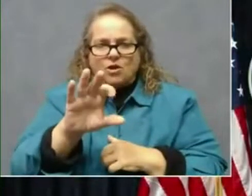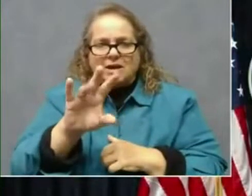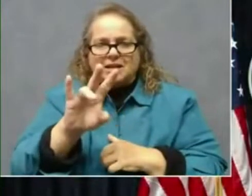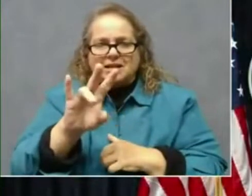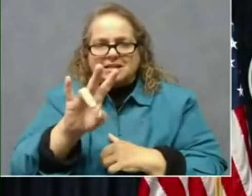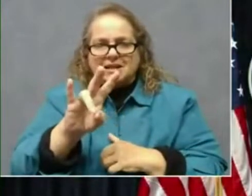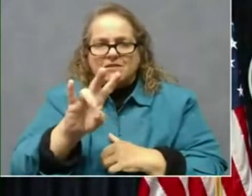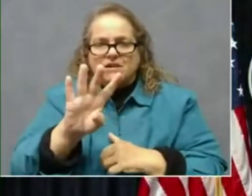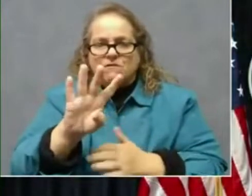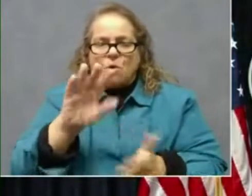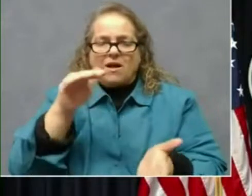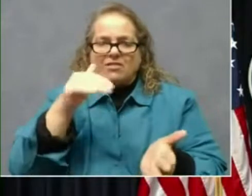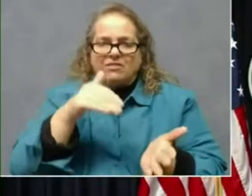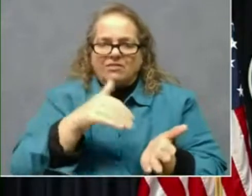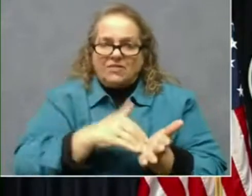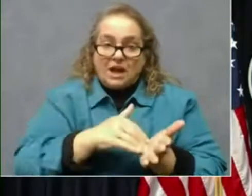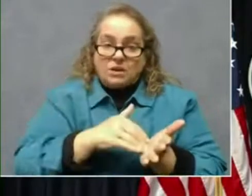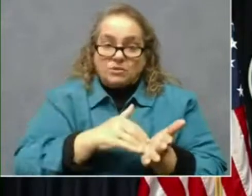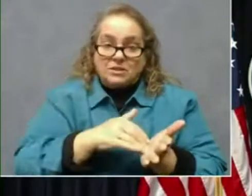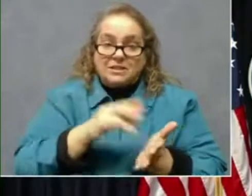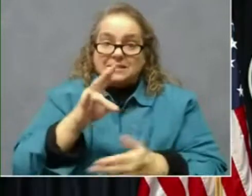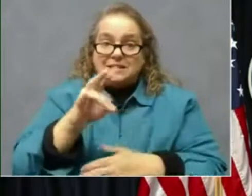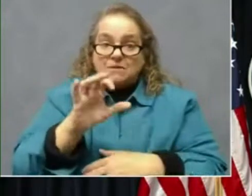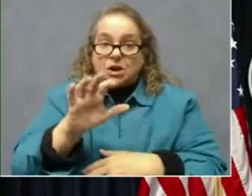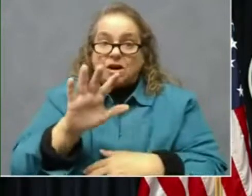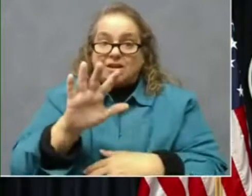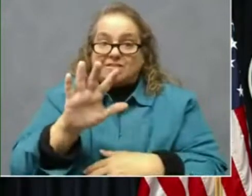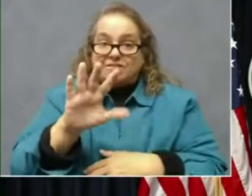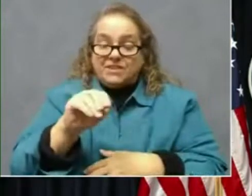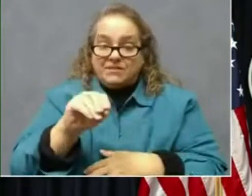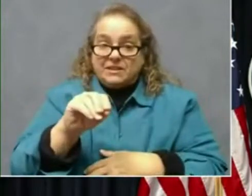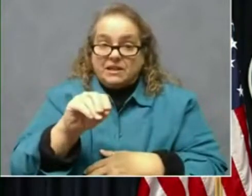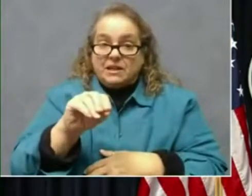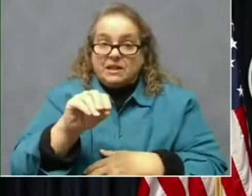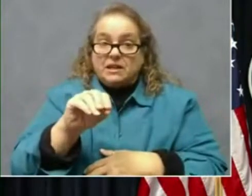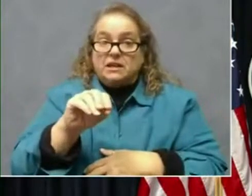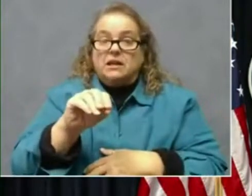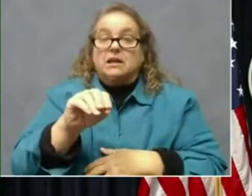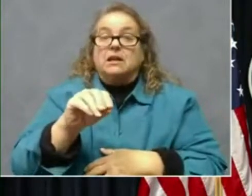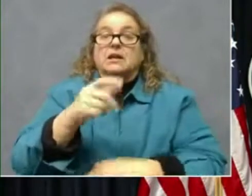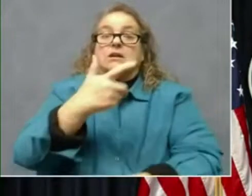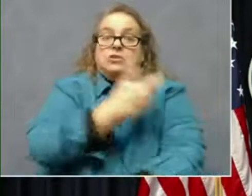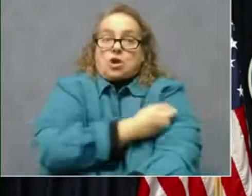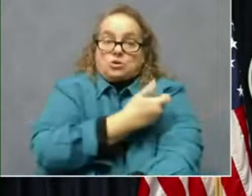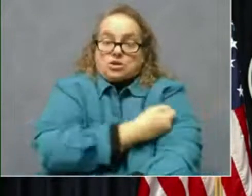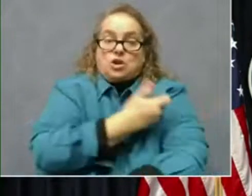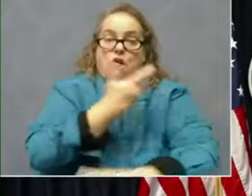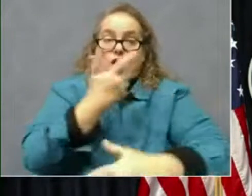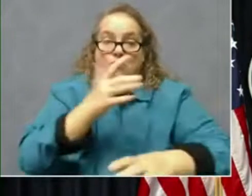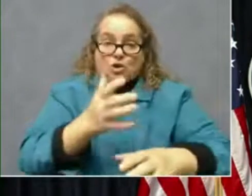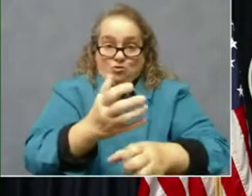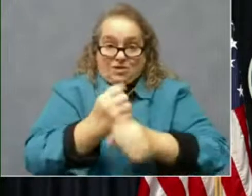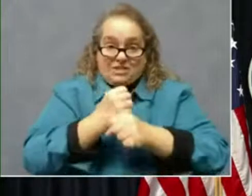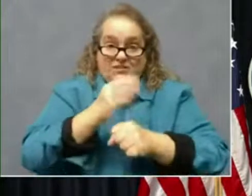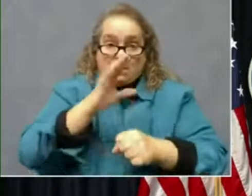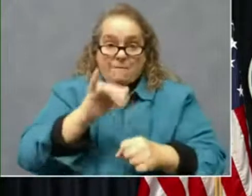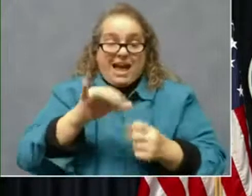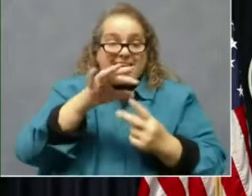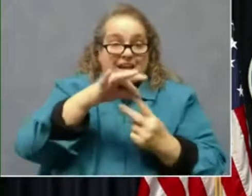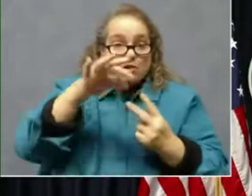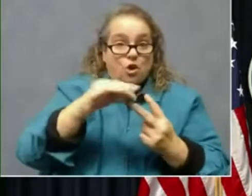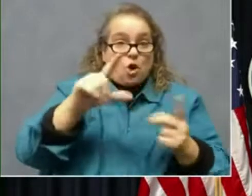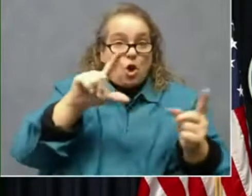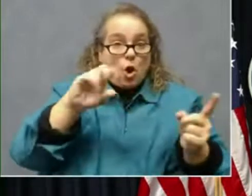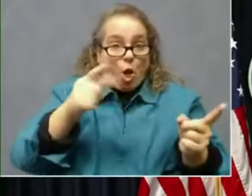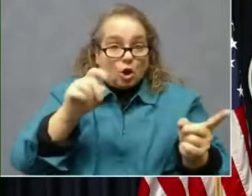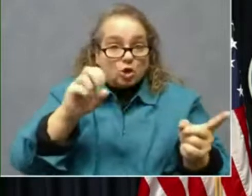,750 doses have been received by either the long term care program or